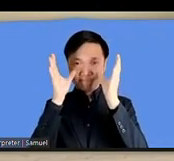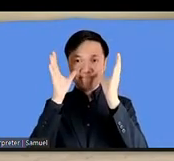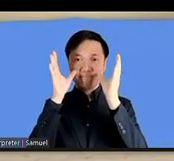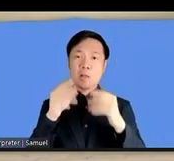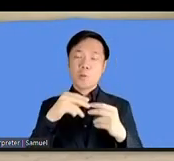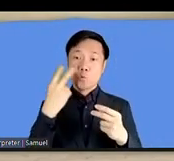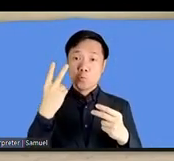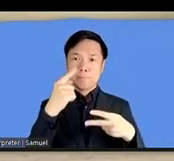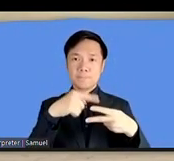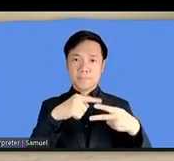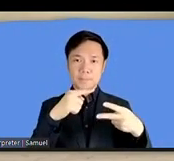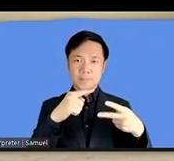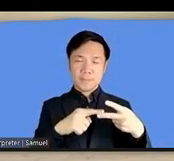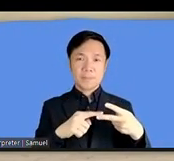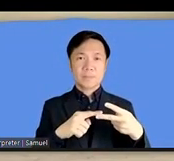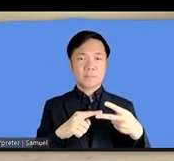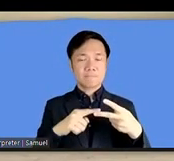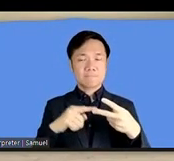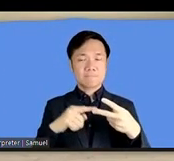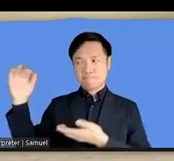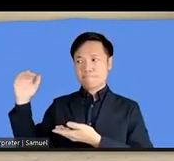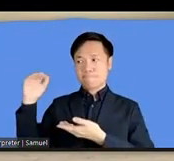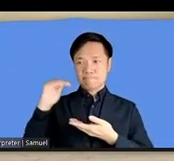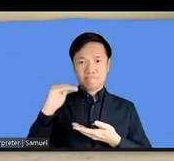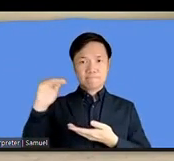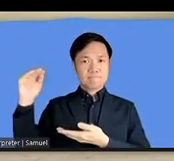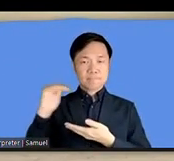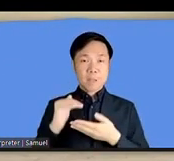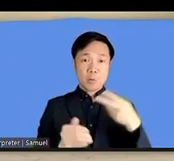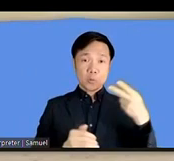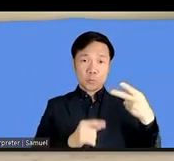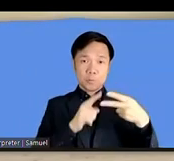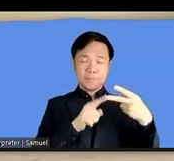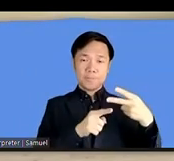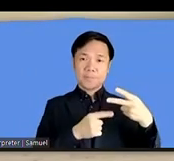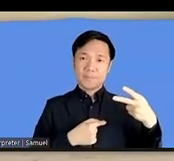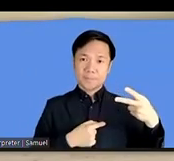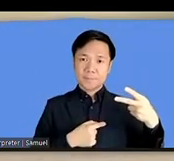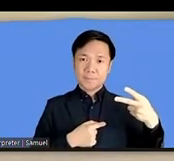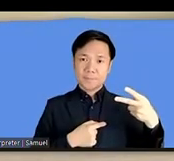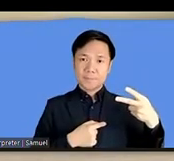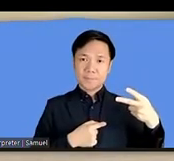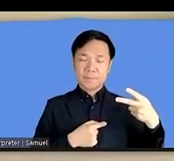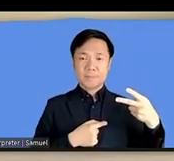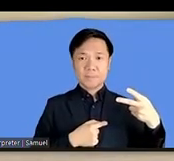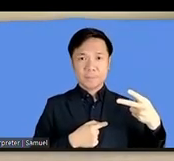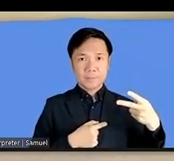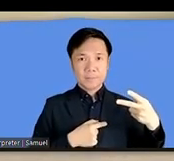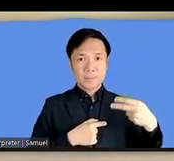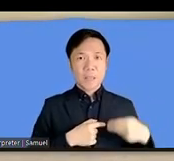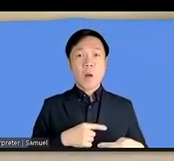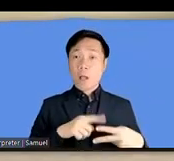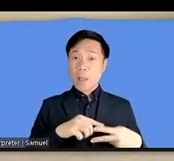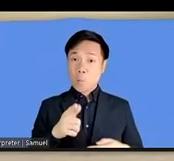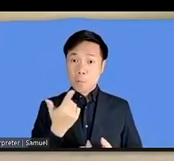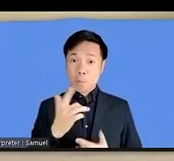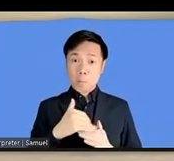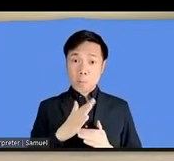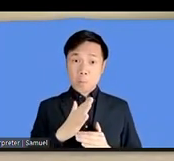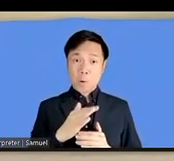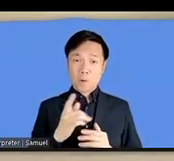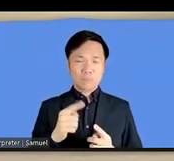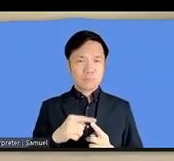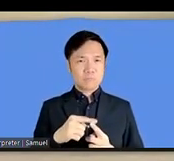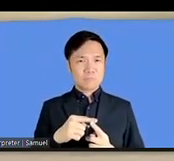I would take from this speech uh I though I won't call it a nervous speech uh that was a very uh